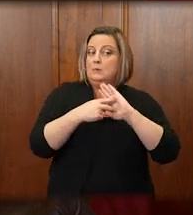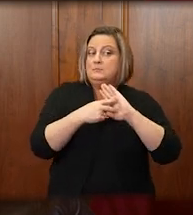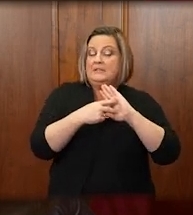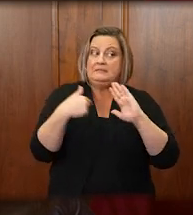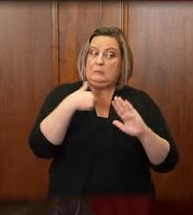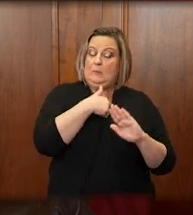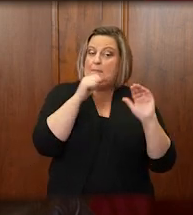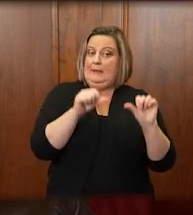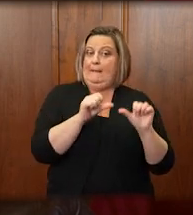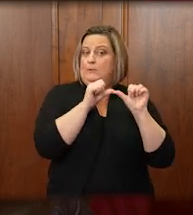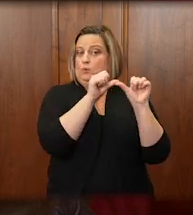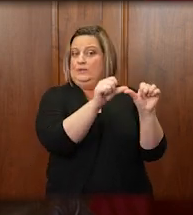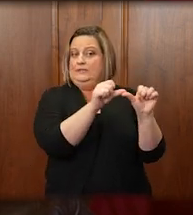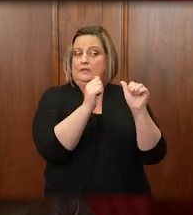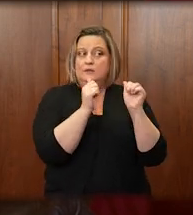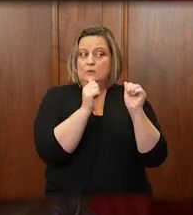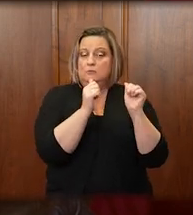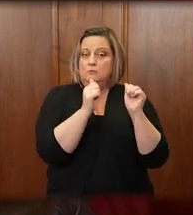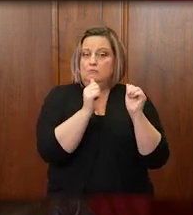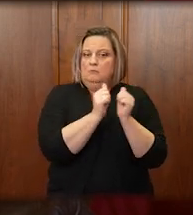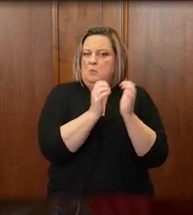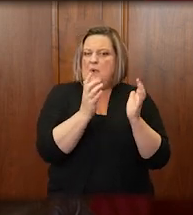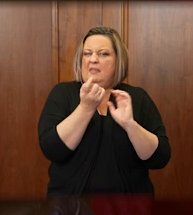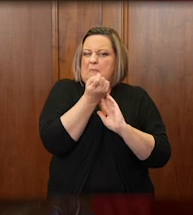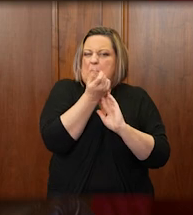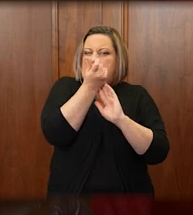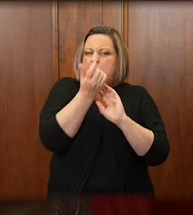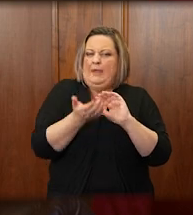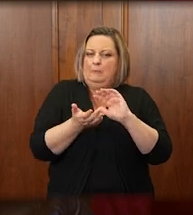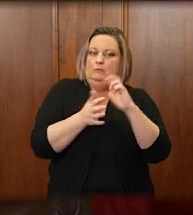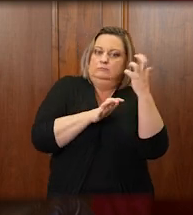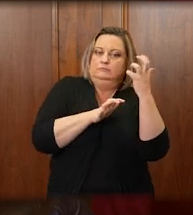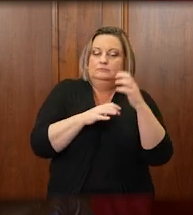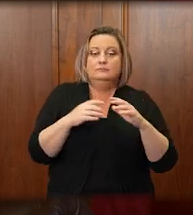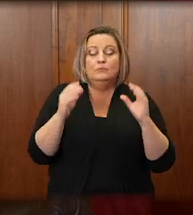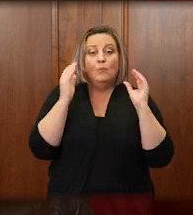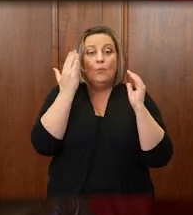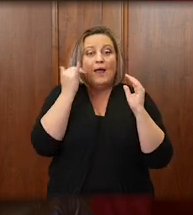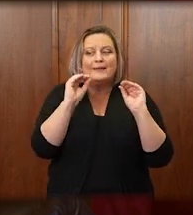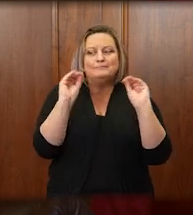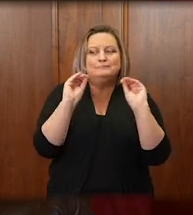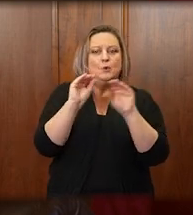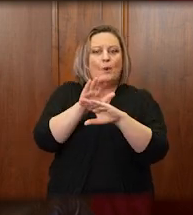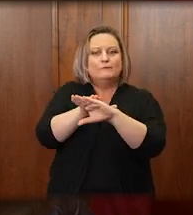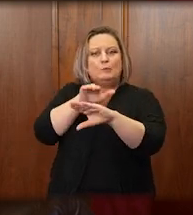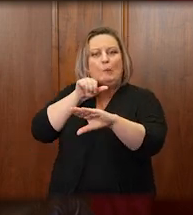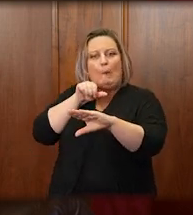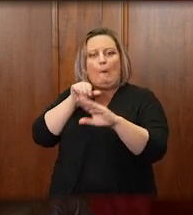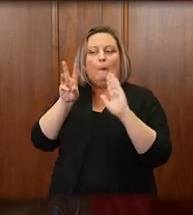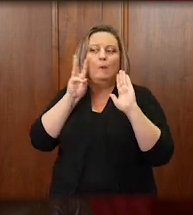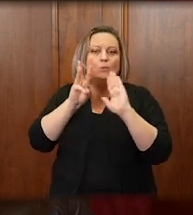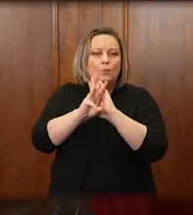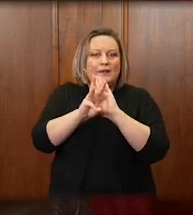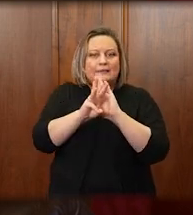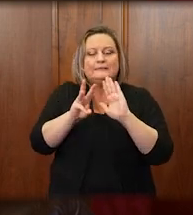continue our work with little disruption since we do not have witnesses or jurors or others to accommodate.